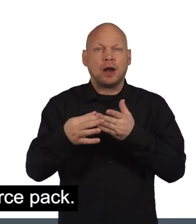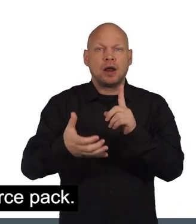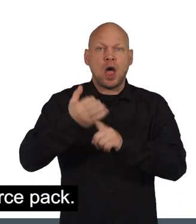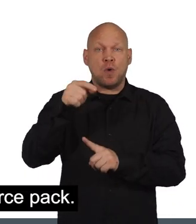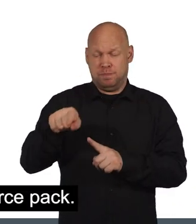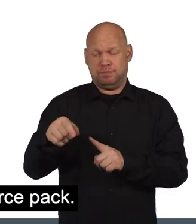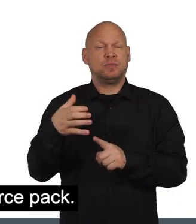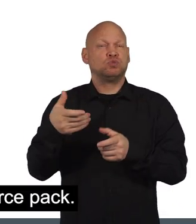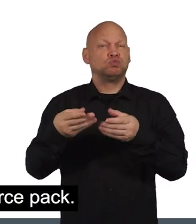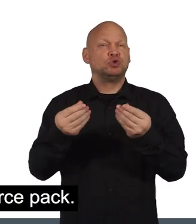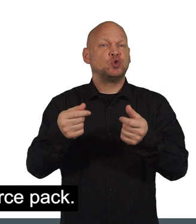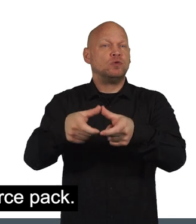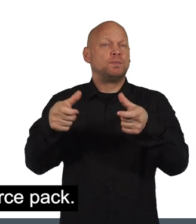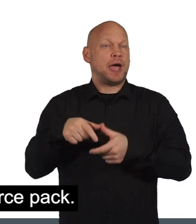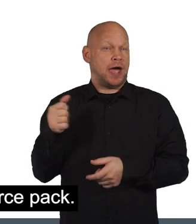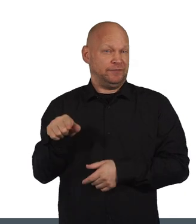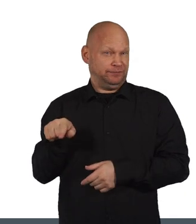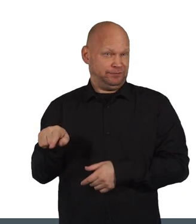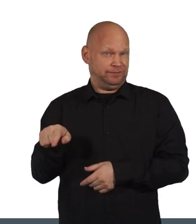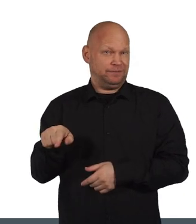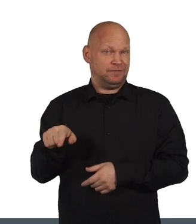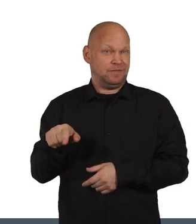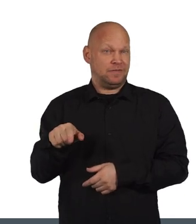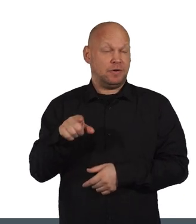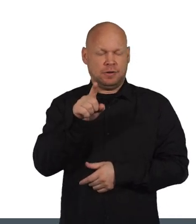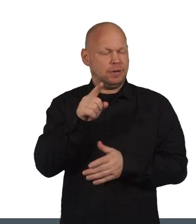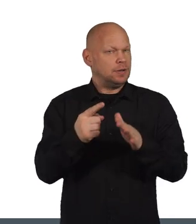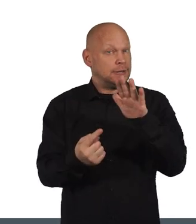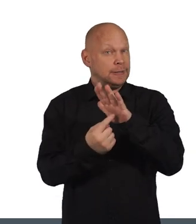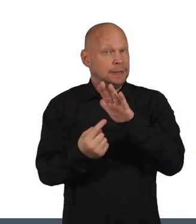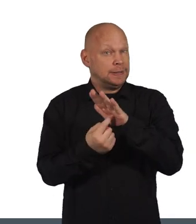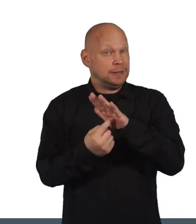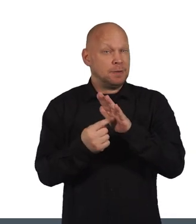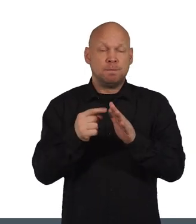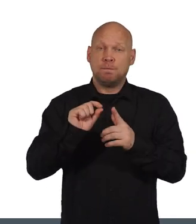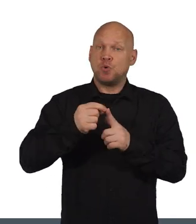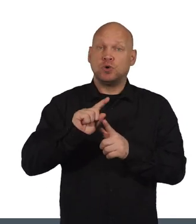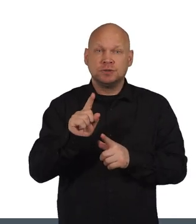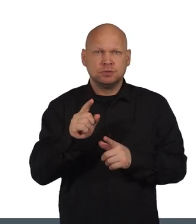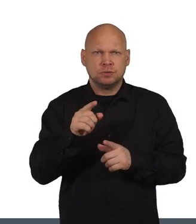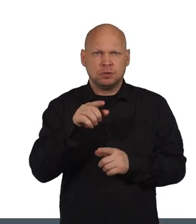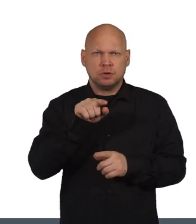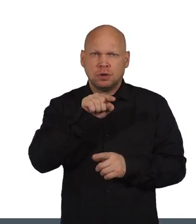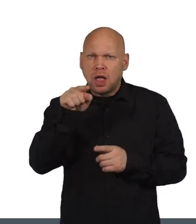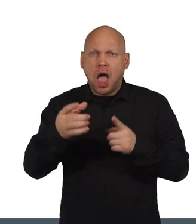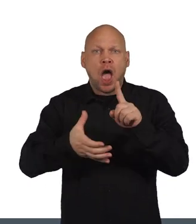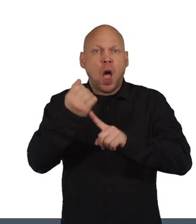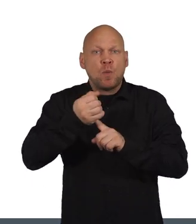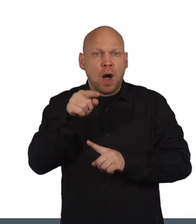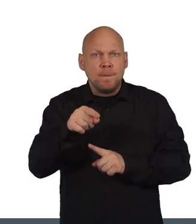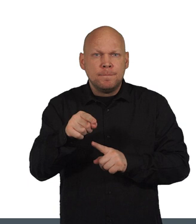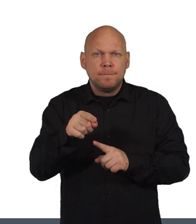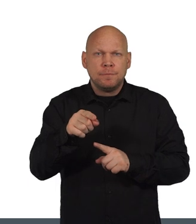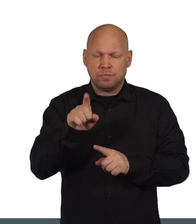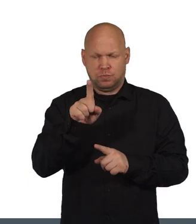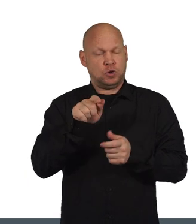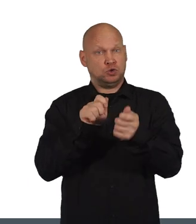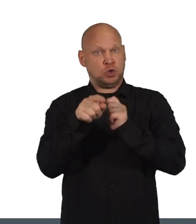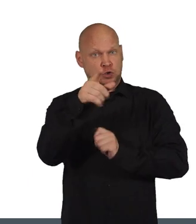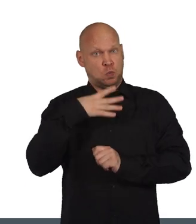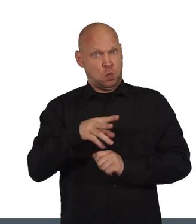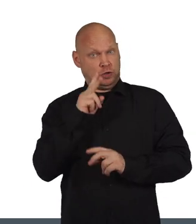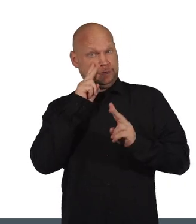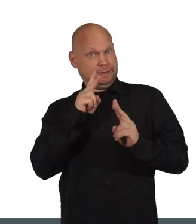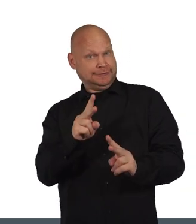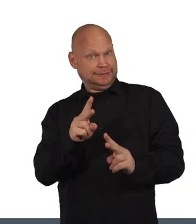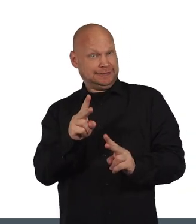find a guide to outcomes in the resource pack. But the key point that we covered earlier is that an outcome is the change you